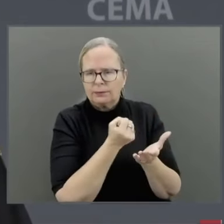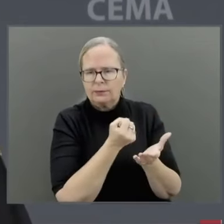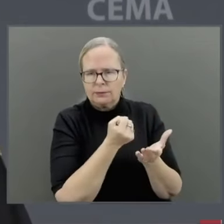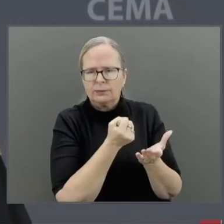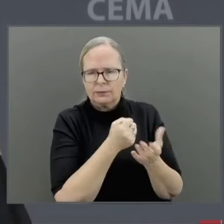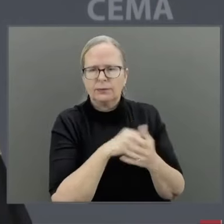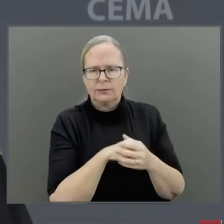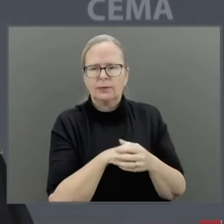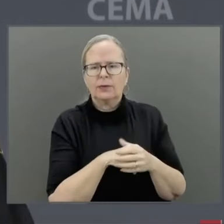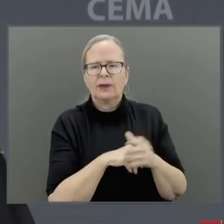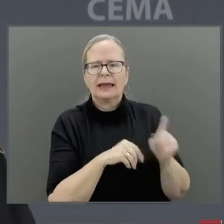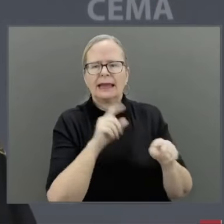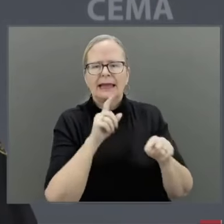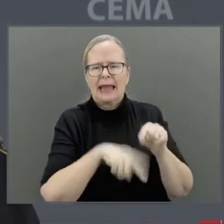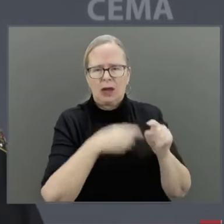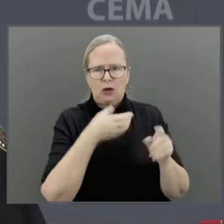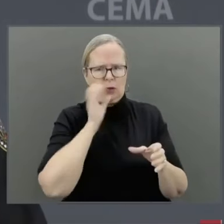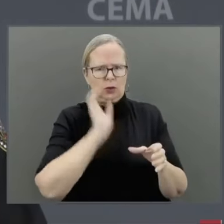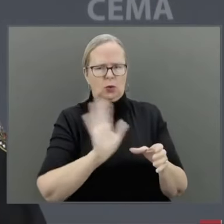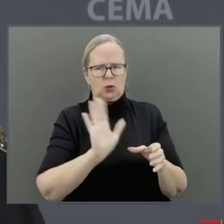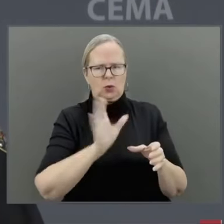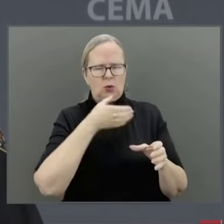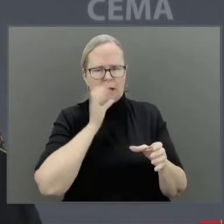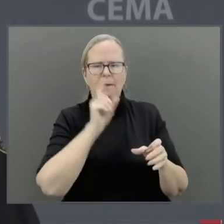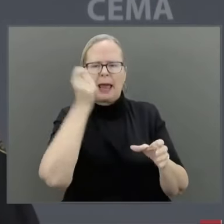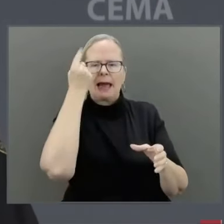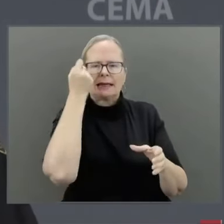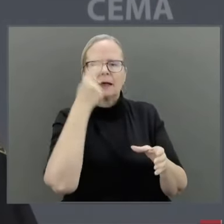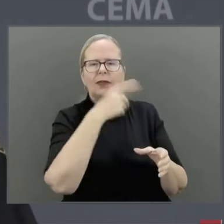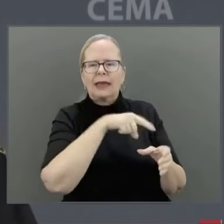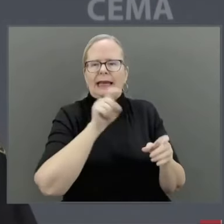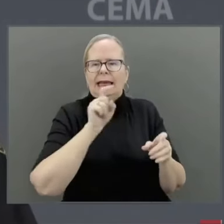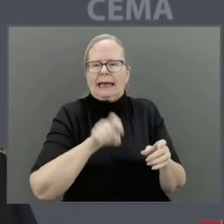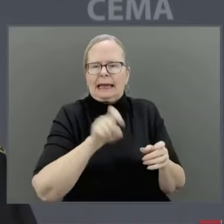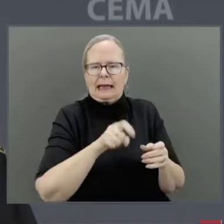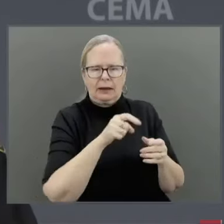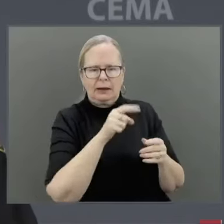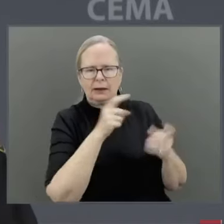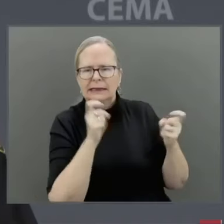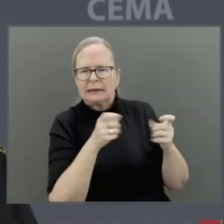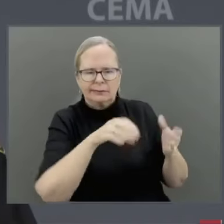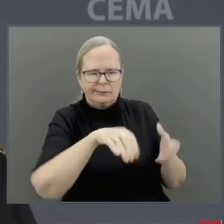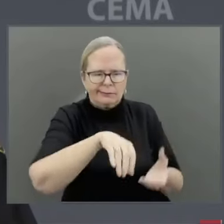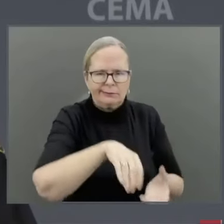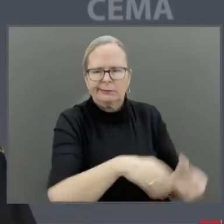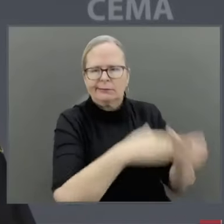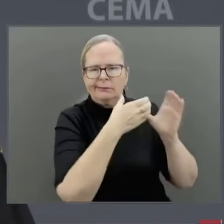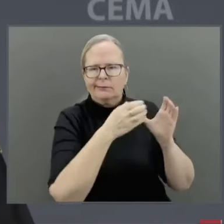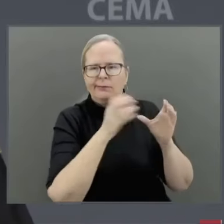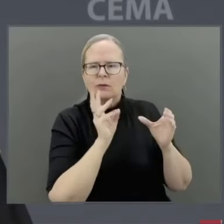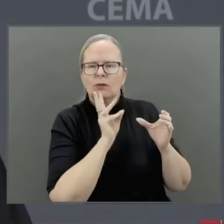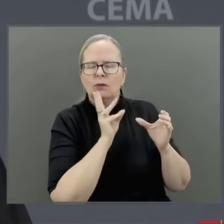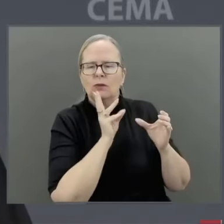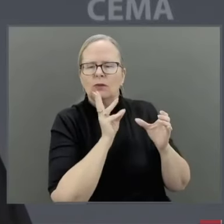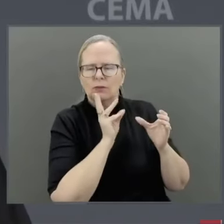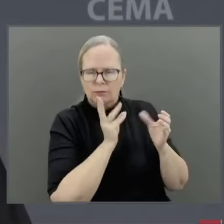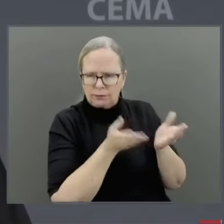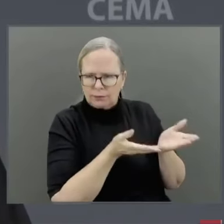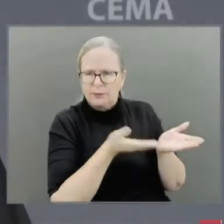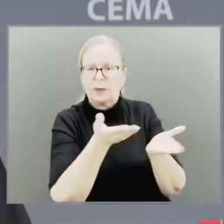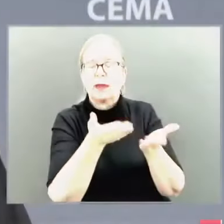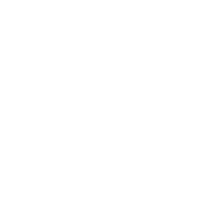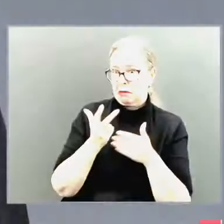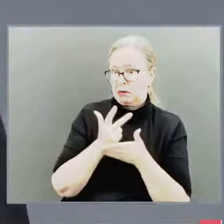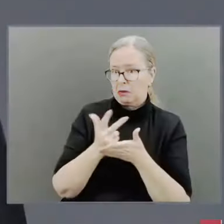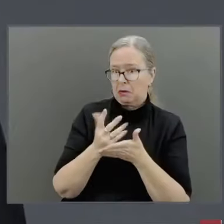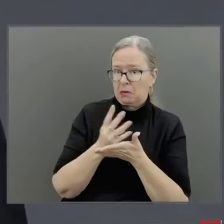application. We want to thank the provincial government for expediting the permits needed to help move this program forward